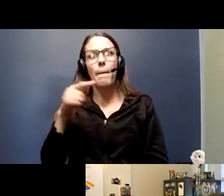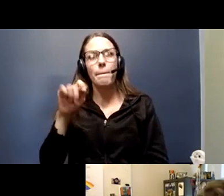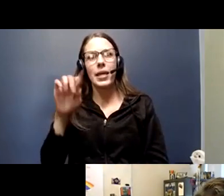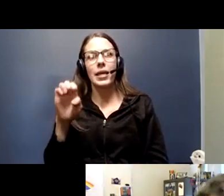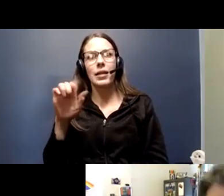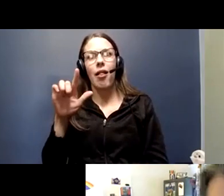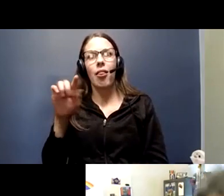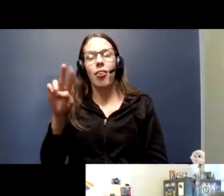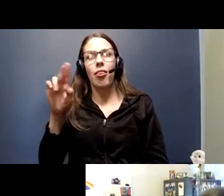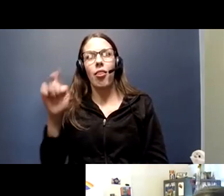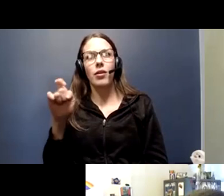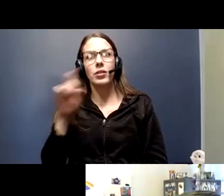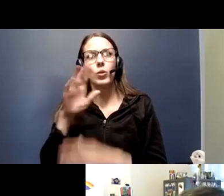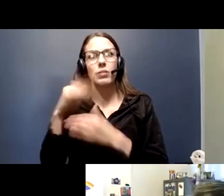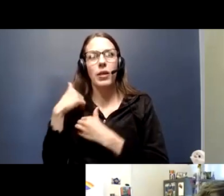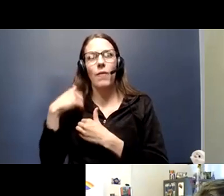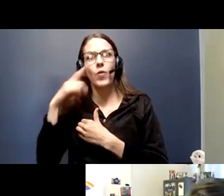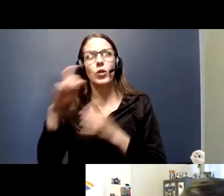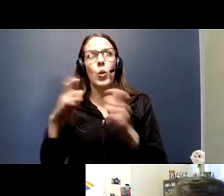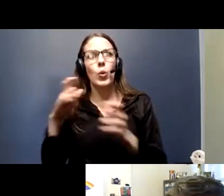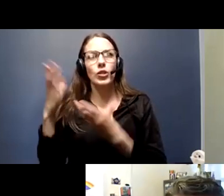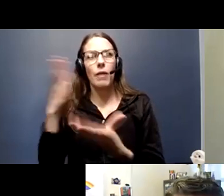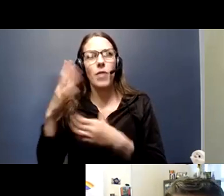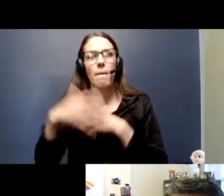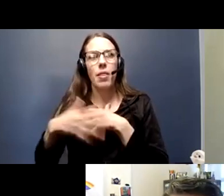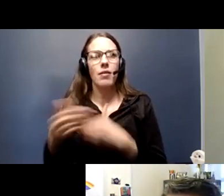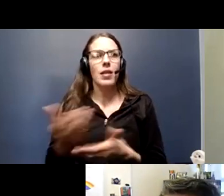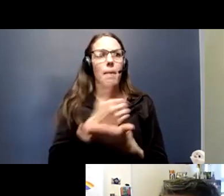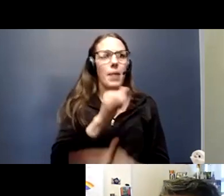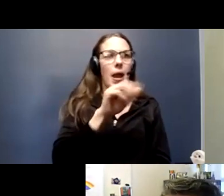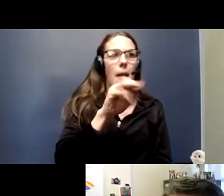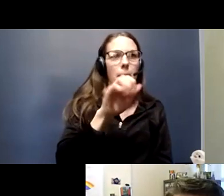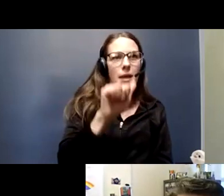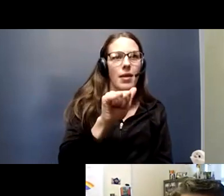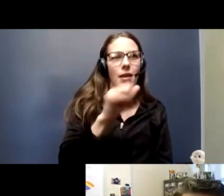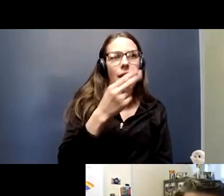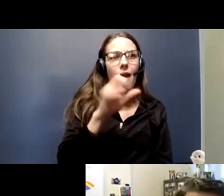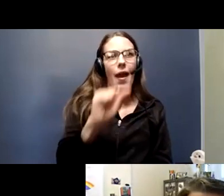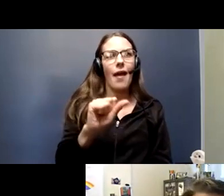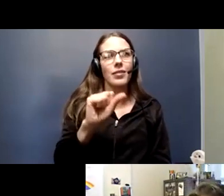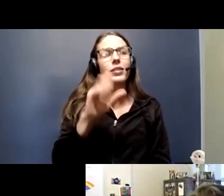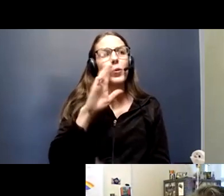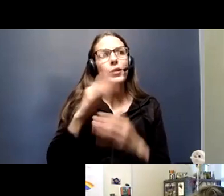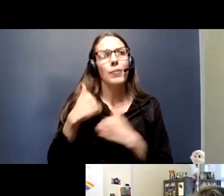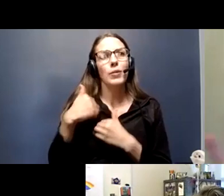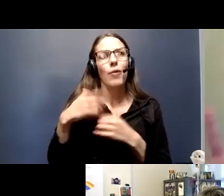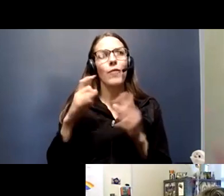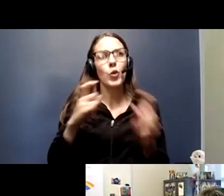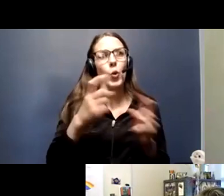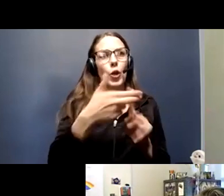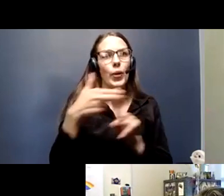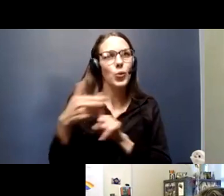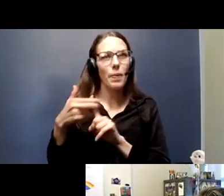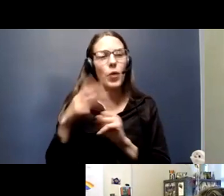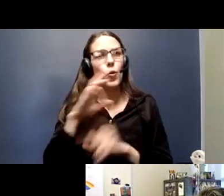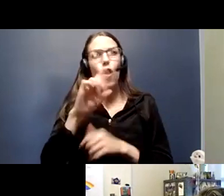for our donor services and blood collection team, Amanda Hess, responsible for donor recruitment. We're just all